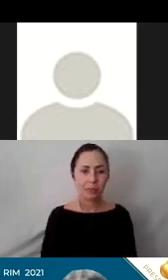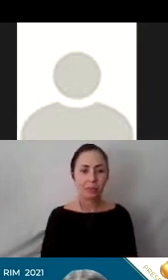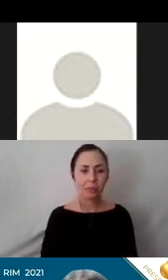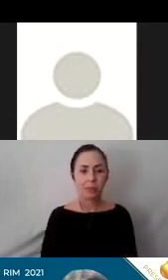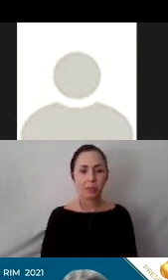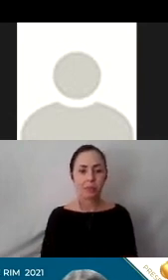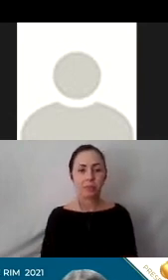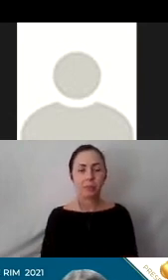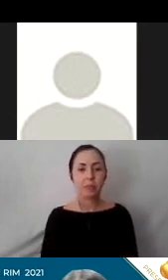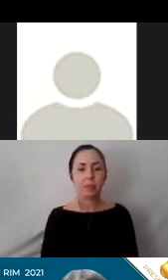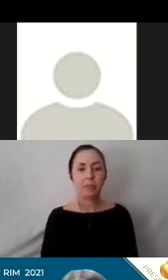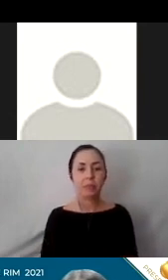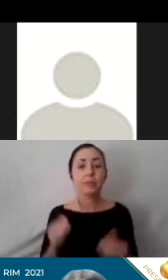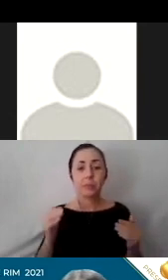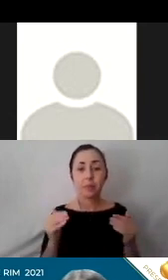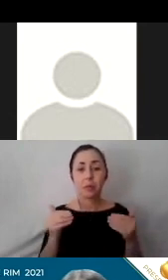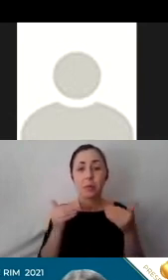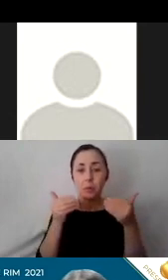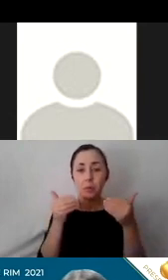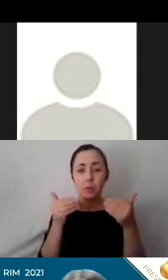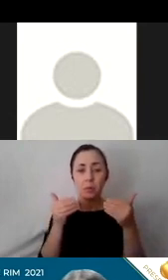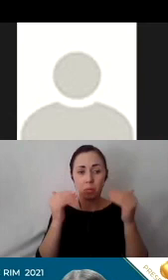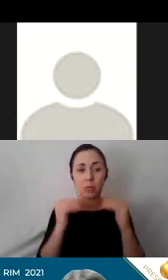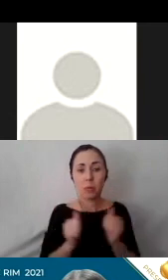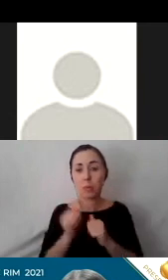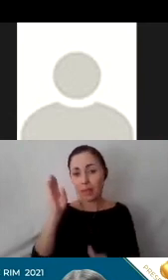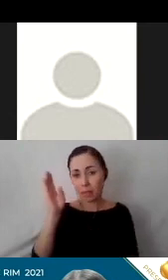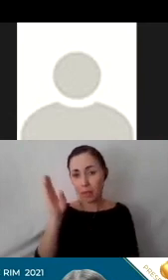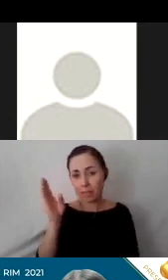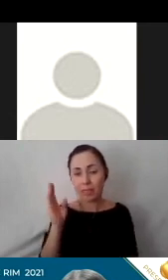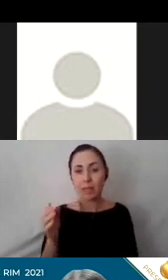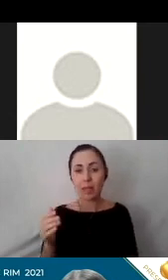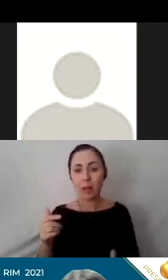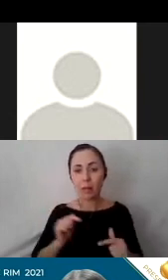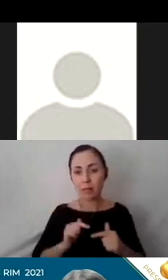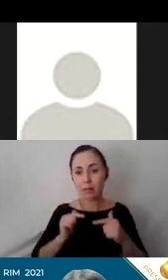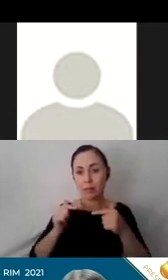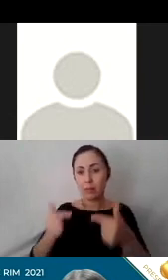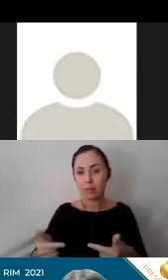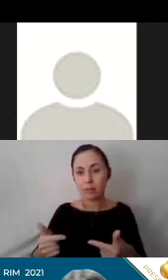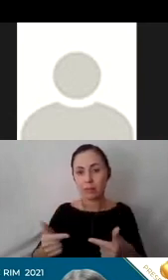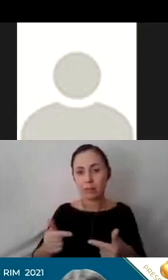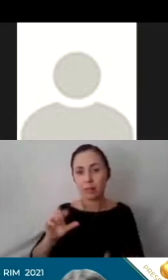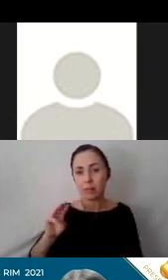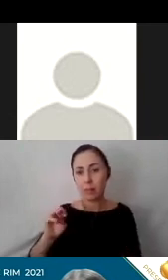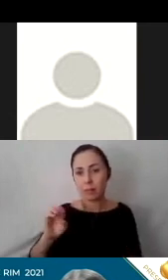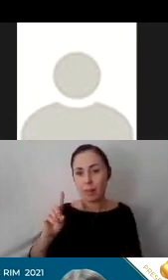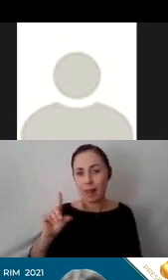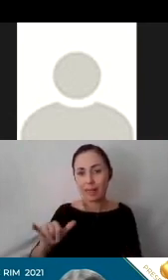So we're going to go ahead and move forward with the presentation. I'm now going to turn it back over to my colleague, Melody.